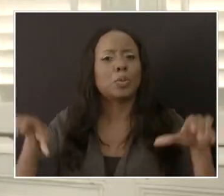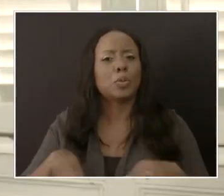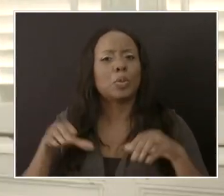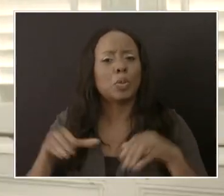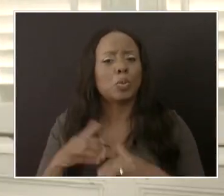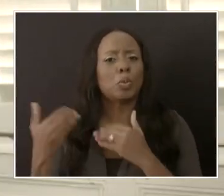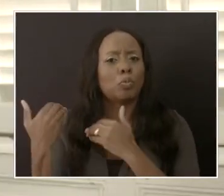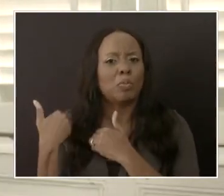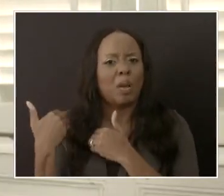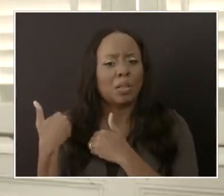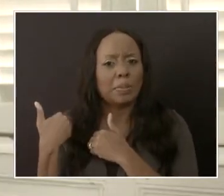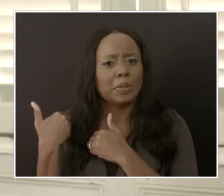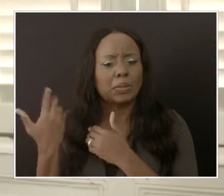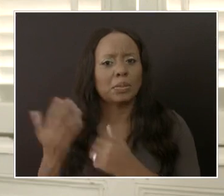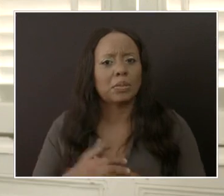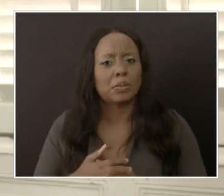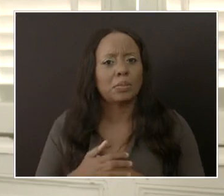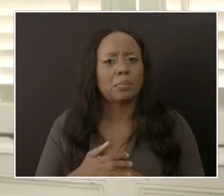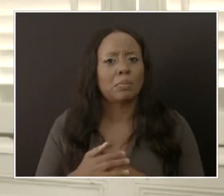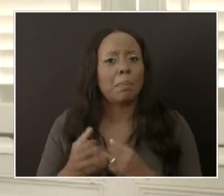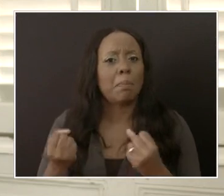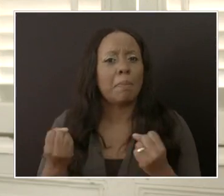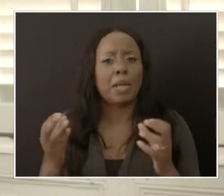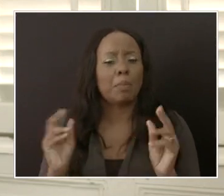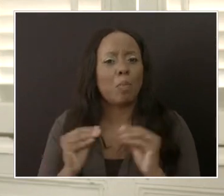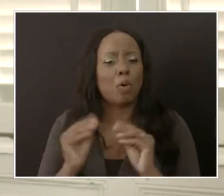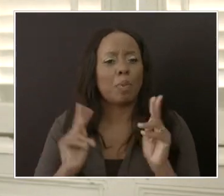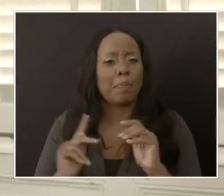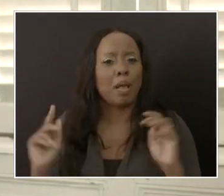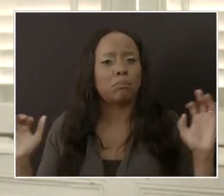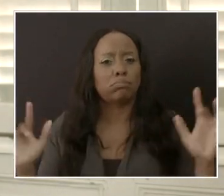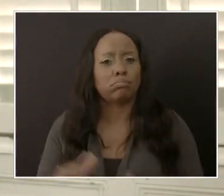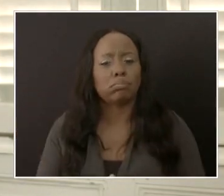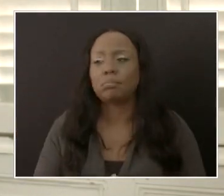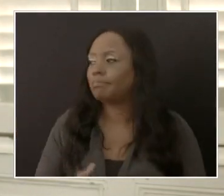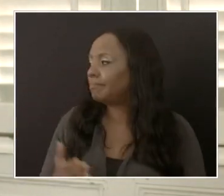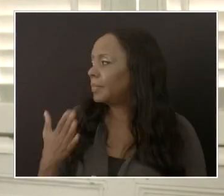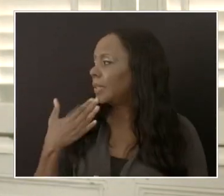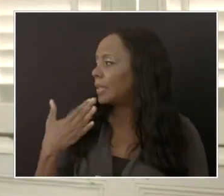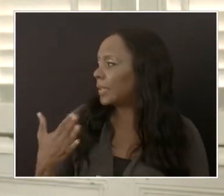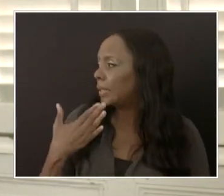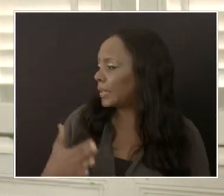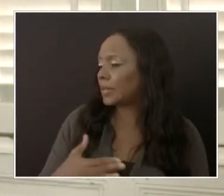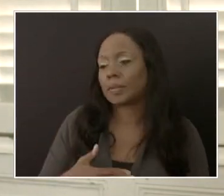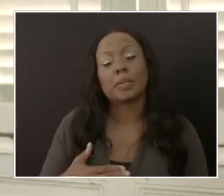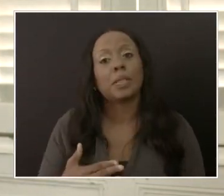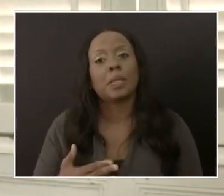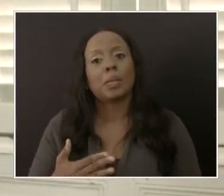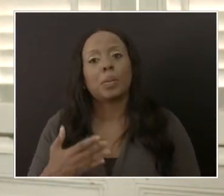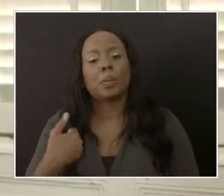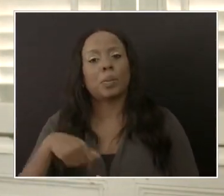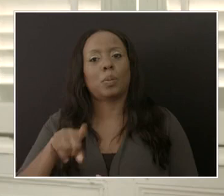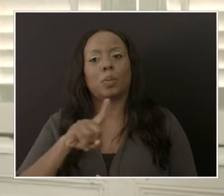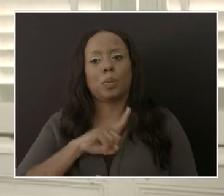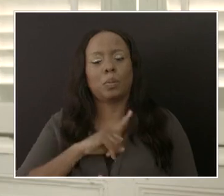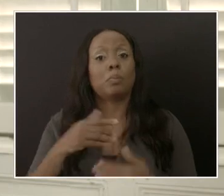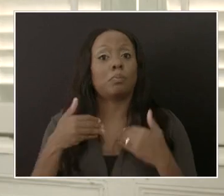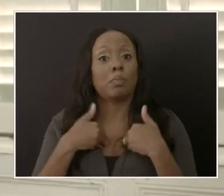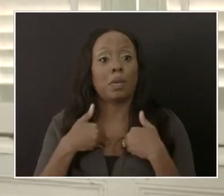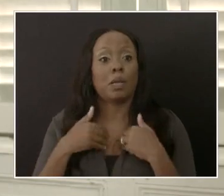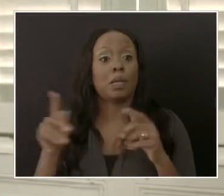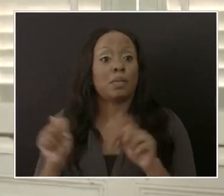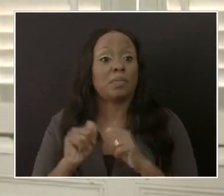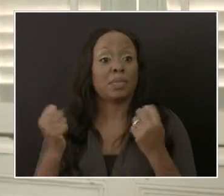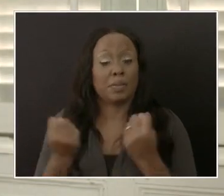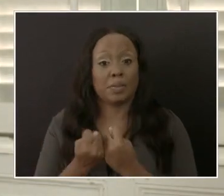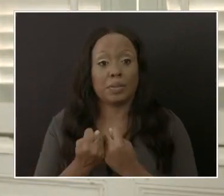Well thank you for the question um it in terms of manpower we have the numbers to